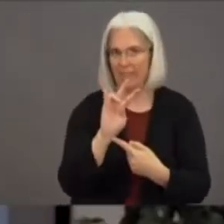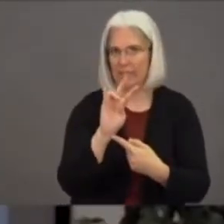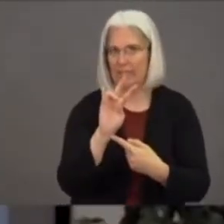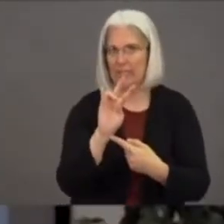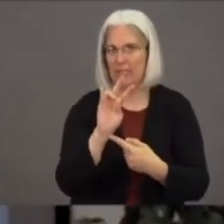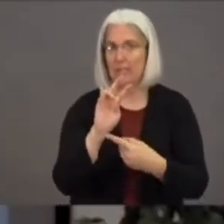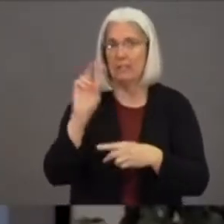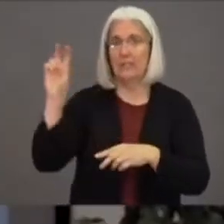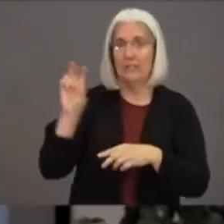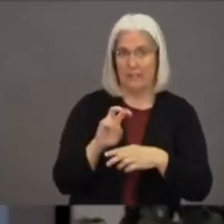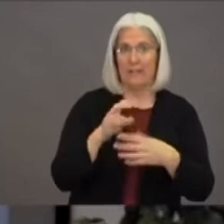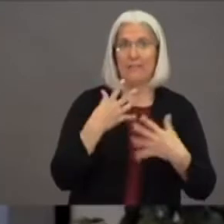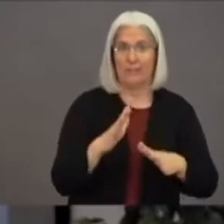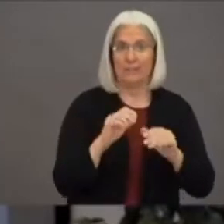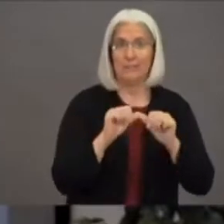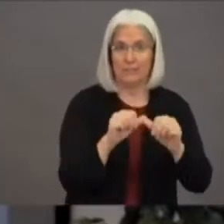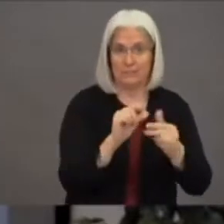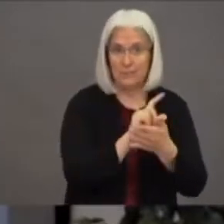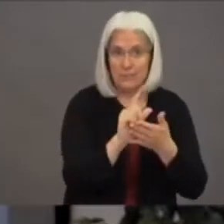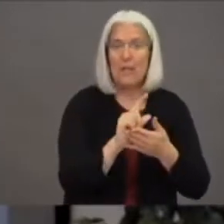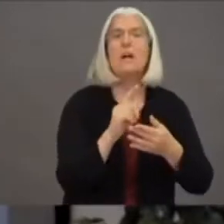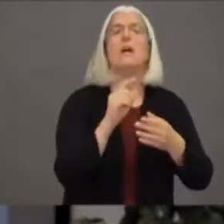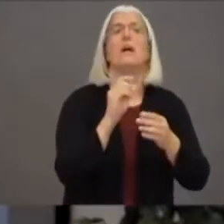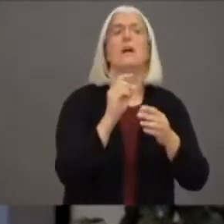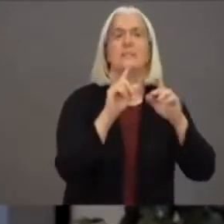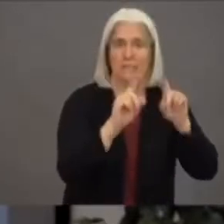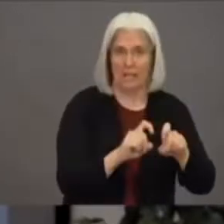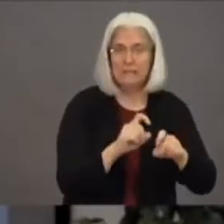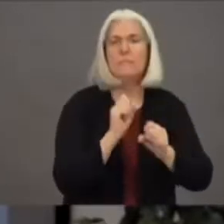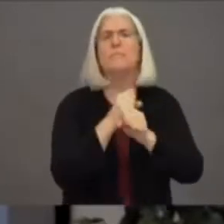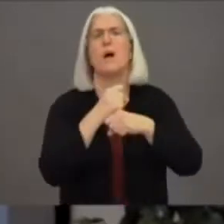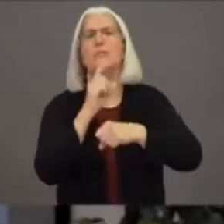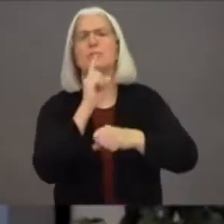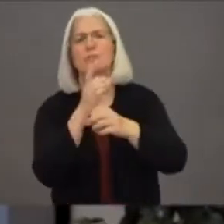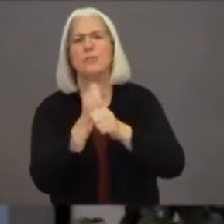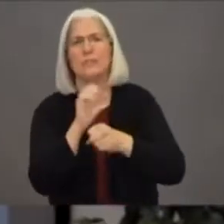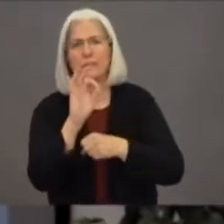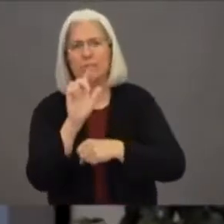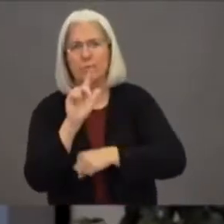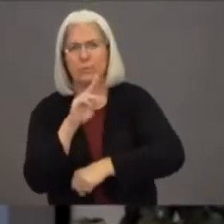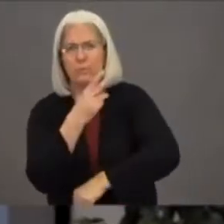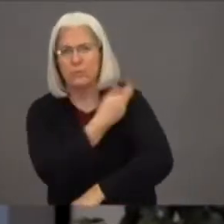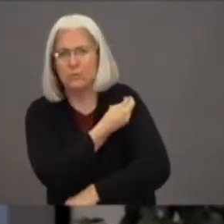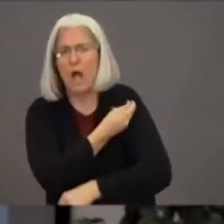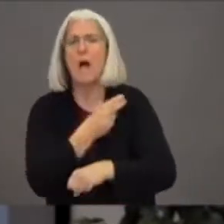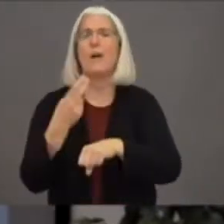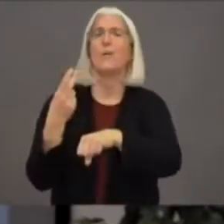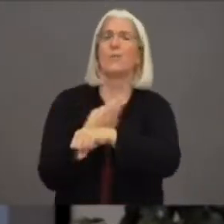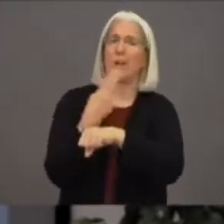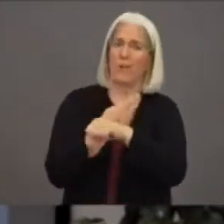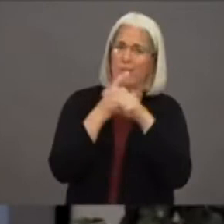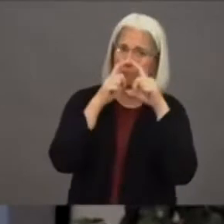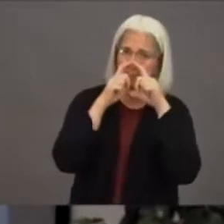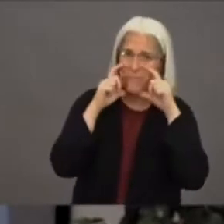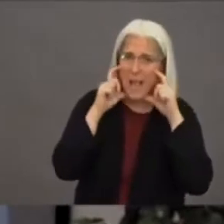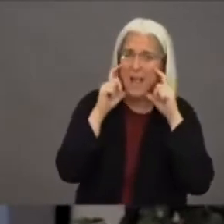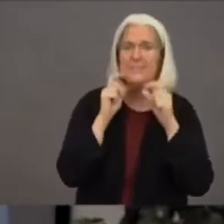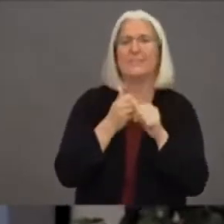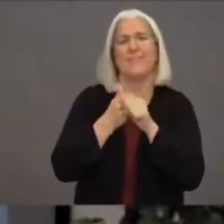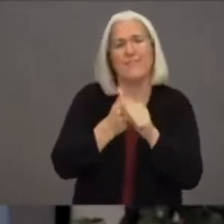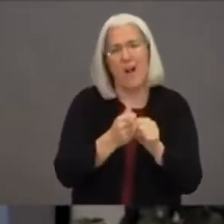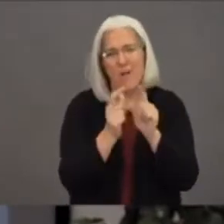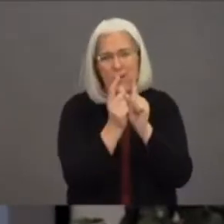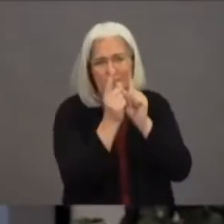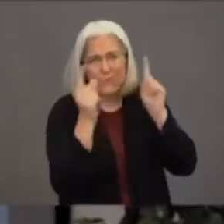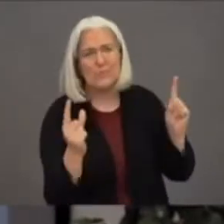you know, even though we have these directives, some people are still not following. And some, you know, are essential workers and have to travel. Can you tell us about the